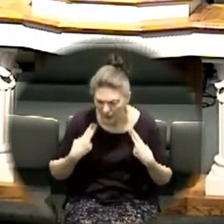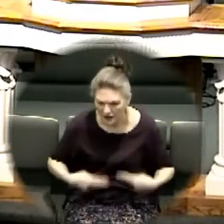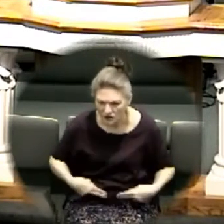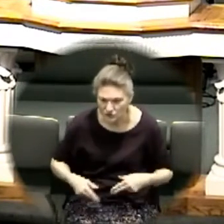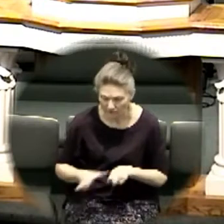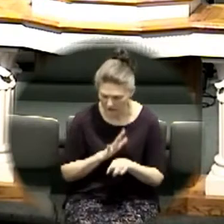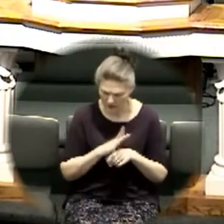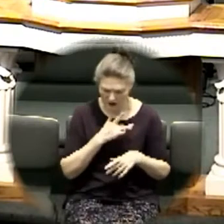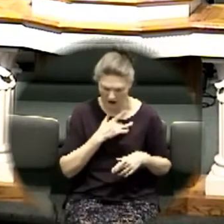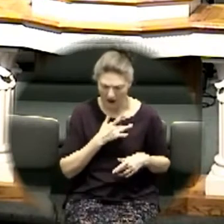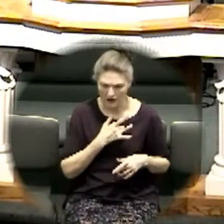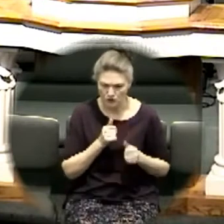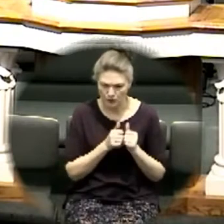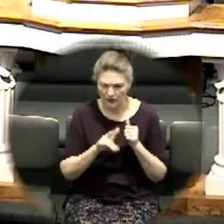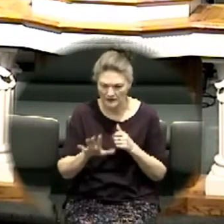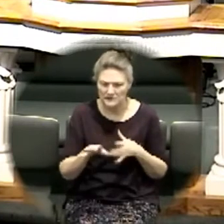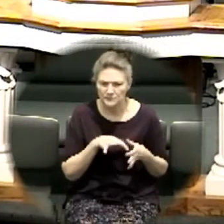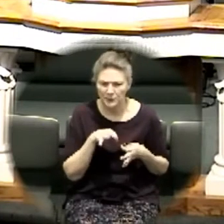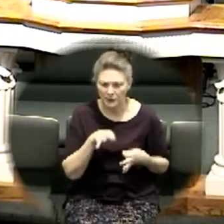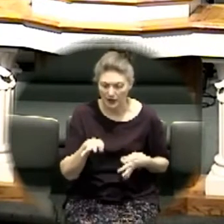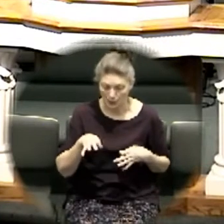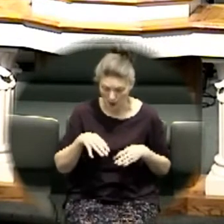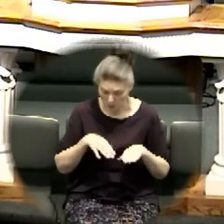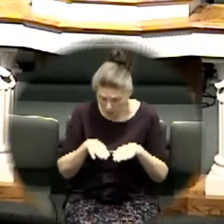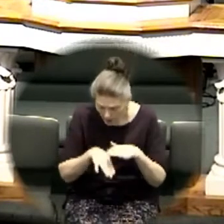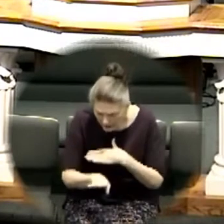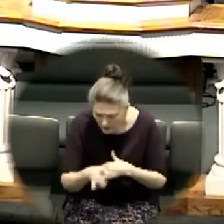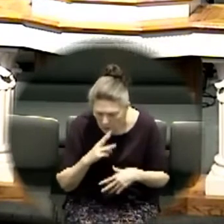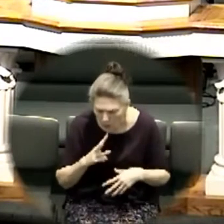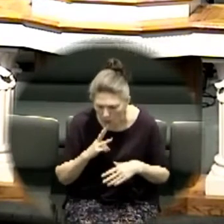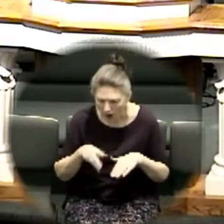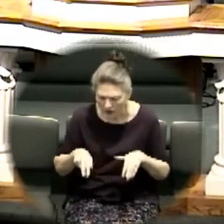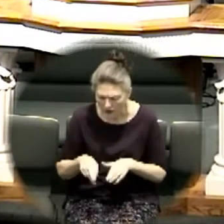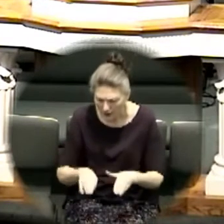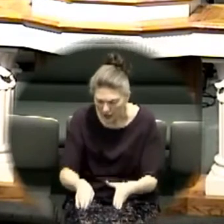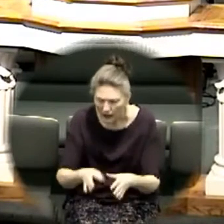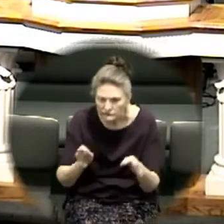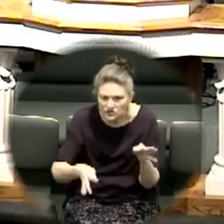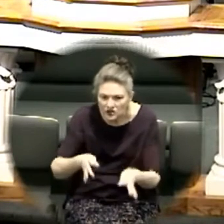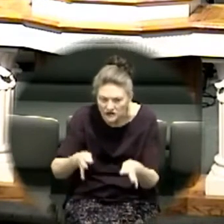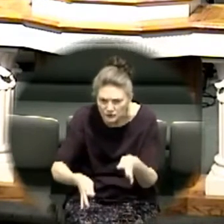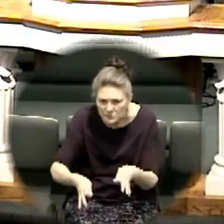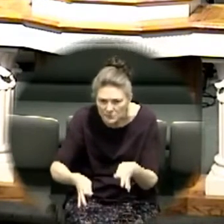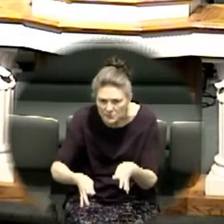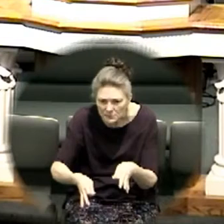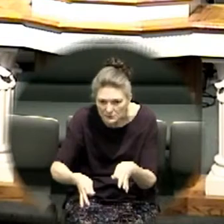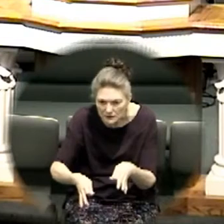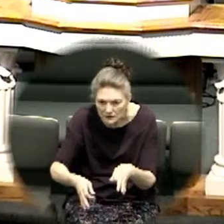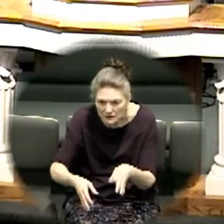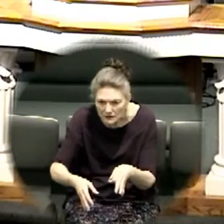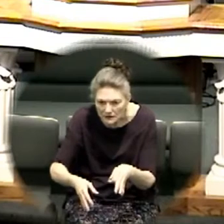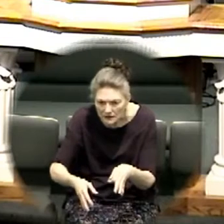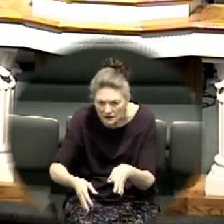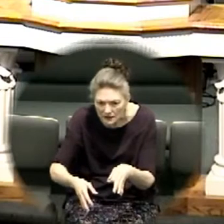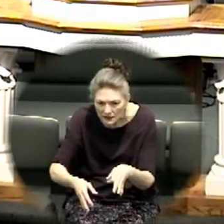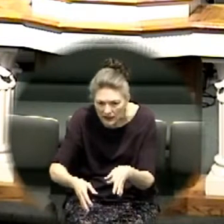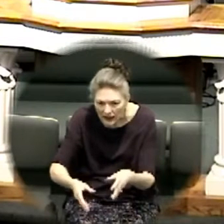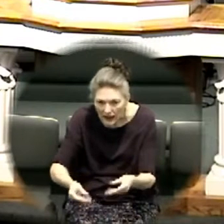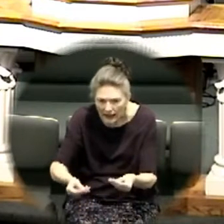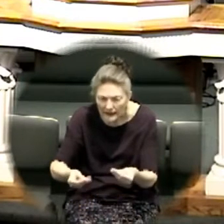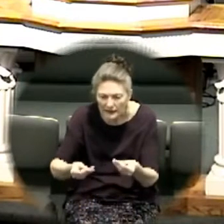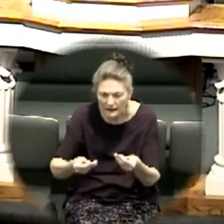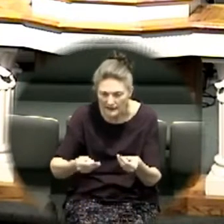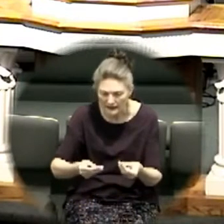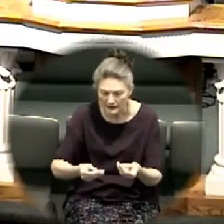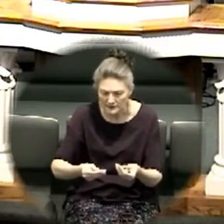filled our hearts with his spirit and we walk down into that water of judgment and it gets water it gets